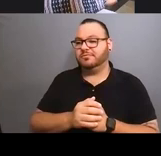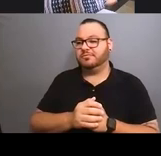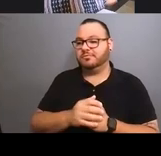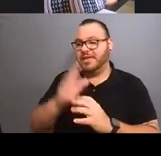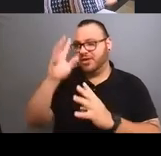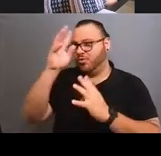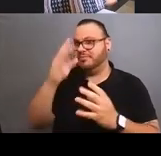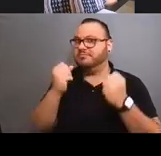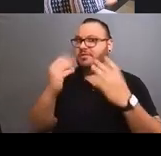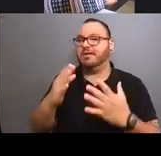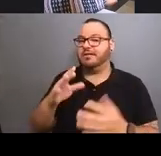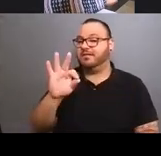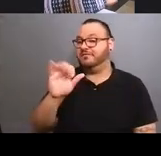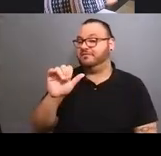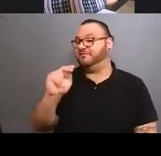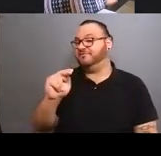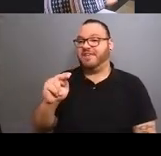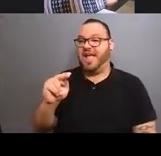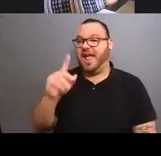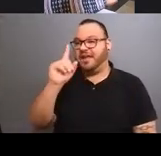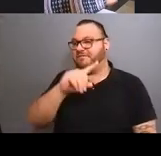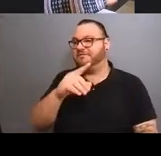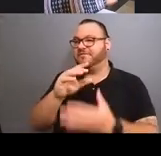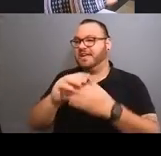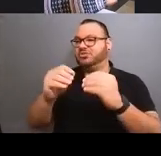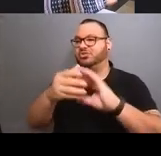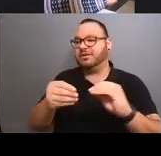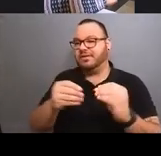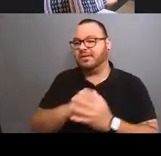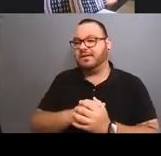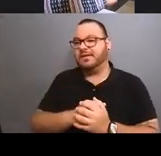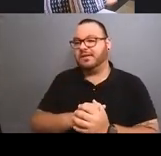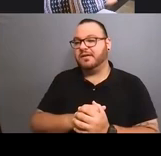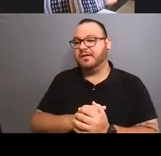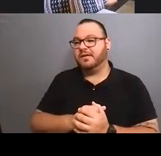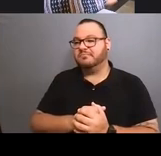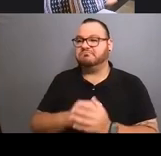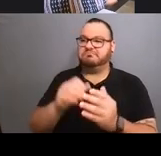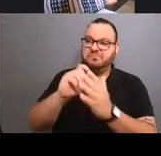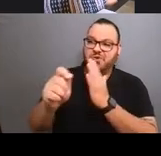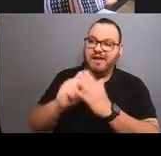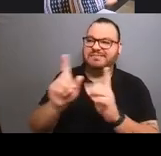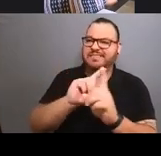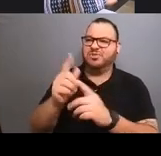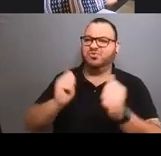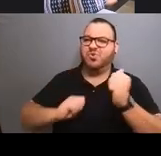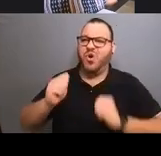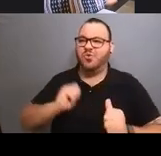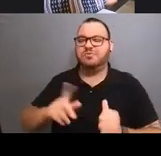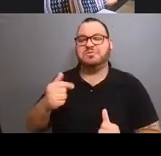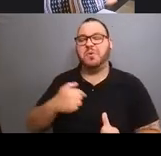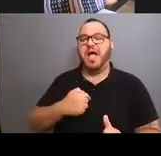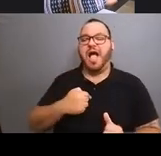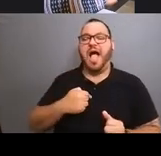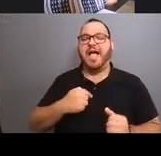fan fiction. Um, he writes different shows. And so I've focused more away from